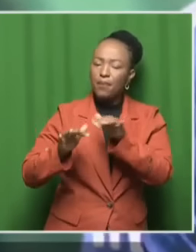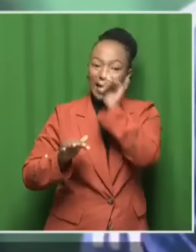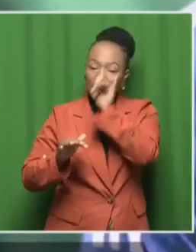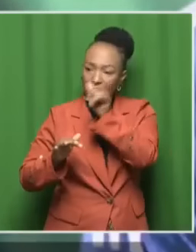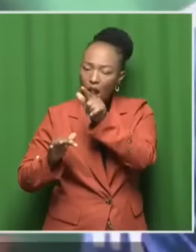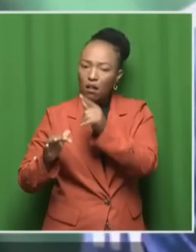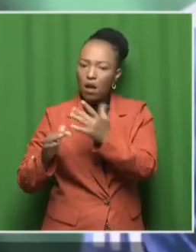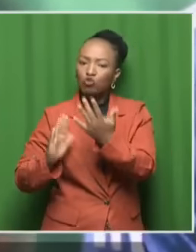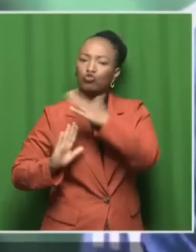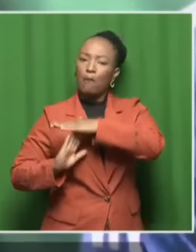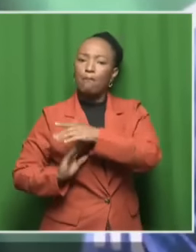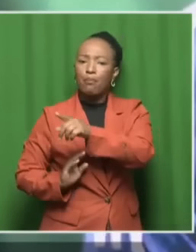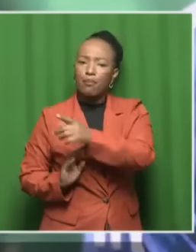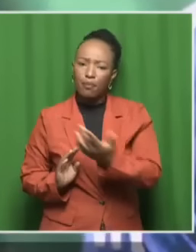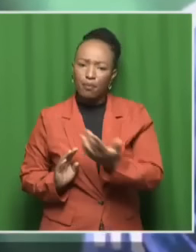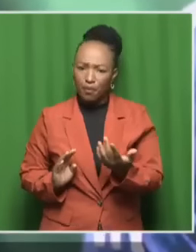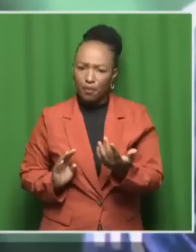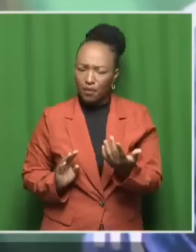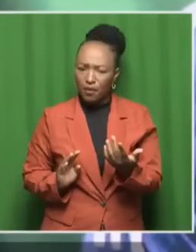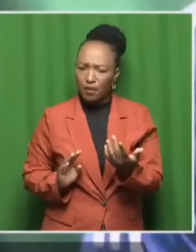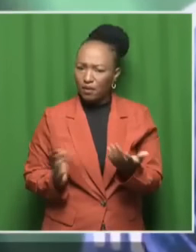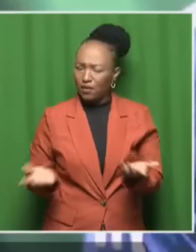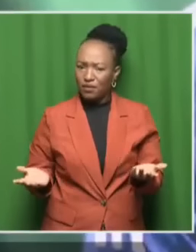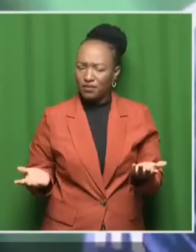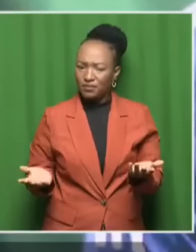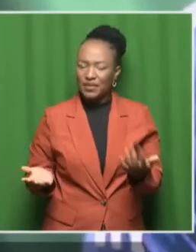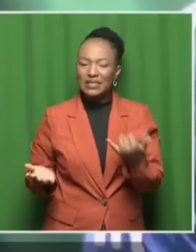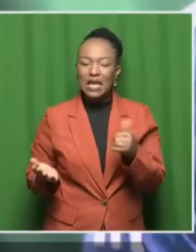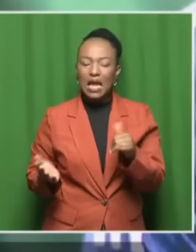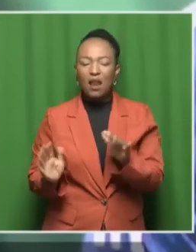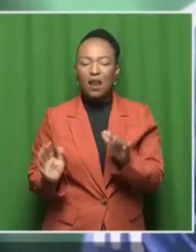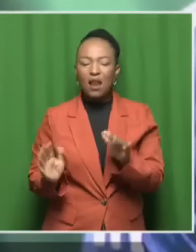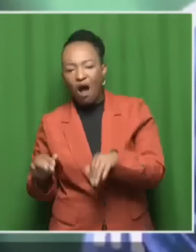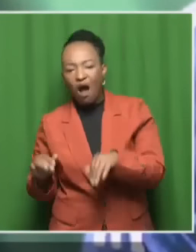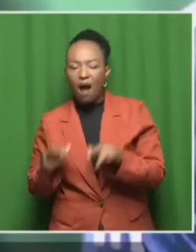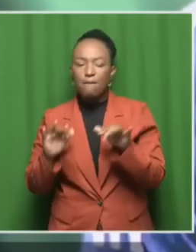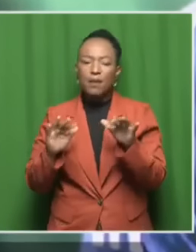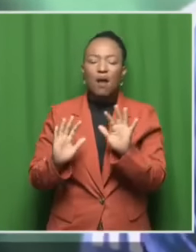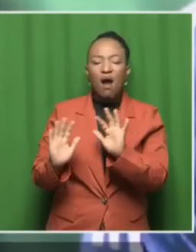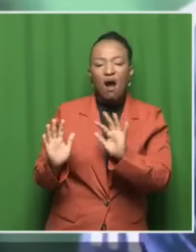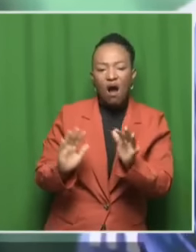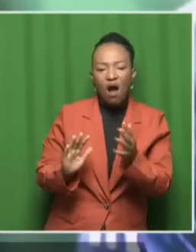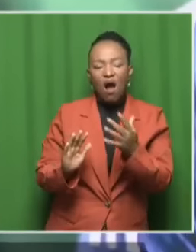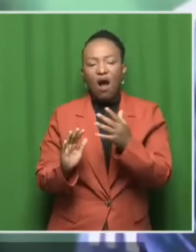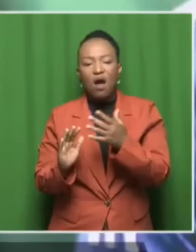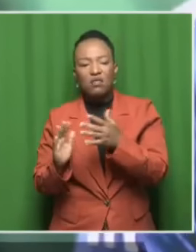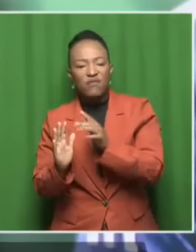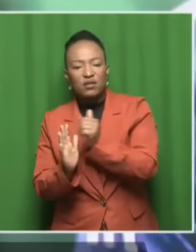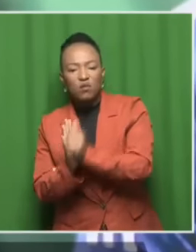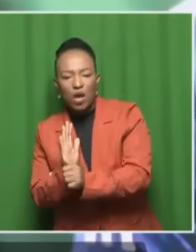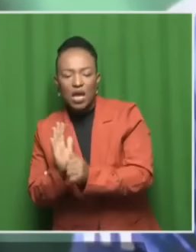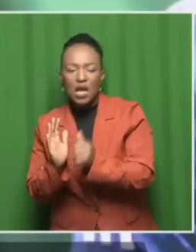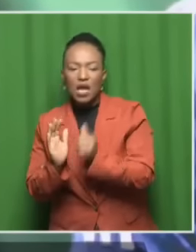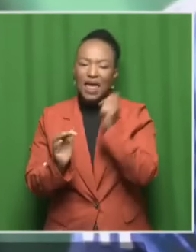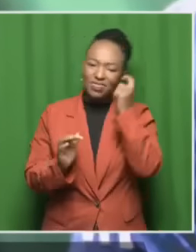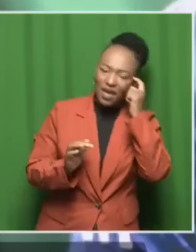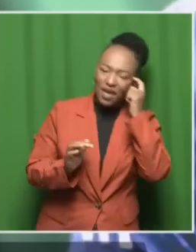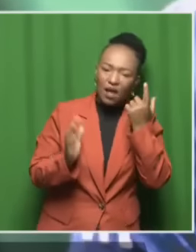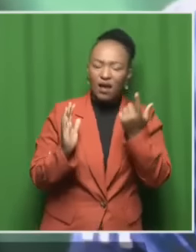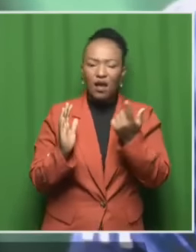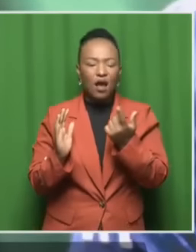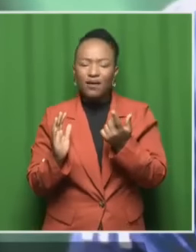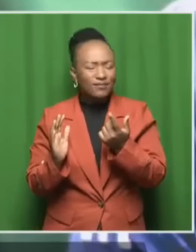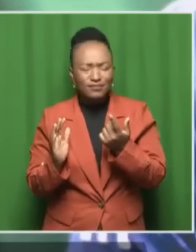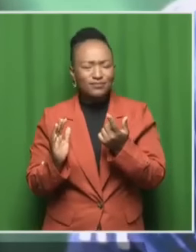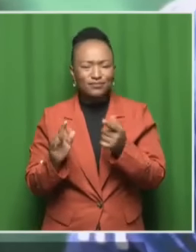victims. Here we're still nursing the feelings of people who are alleged to have murder. That cannot be isolated to know